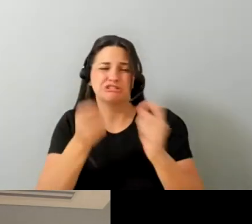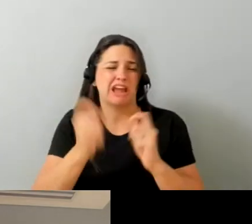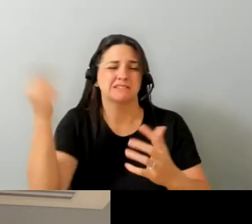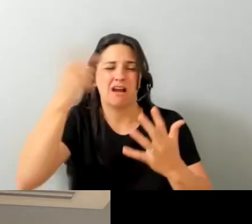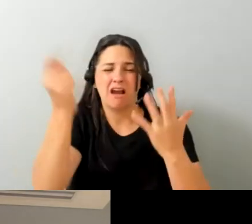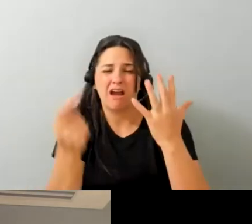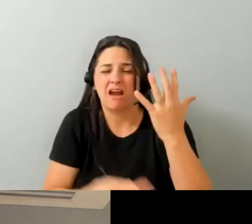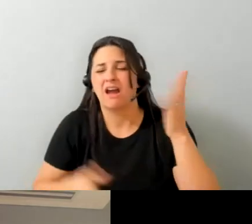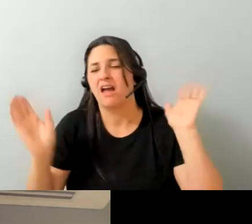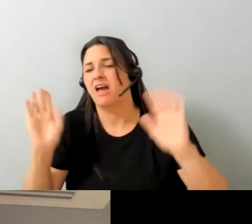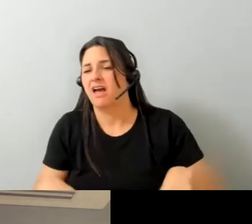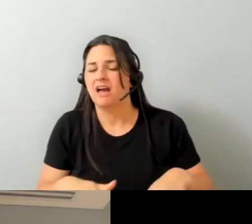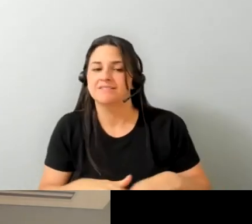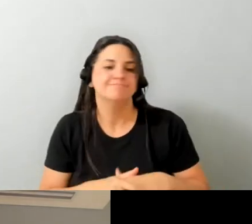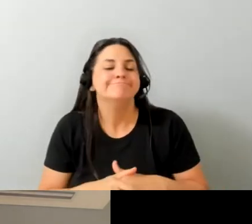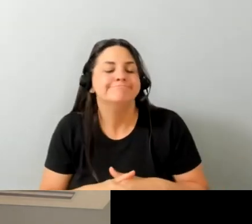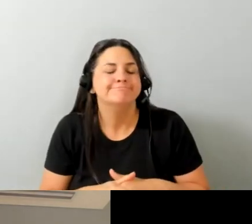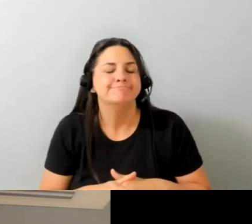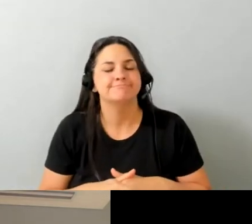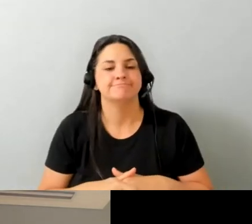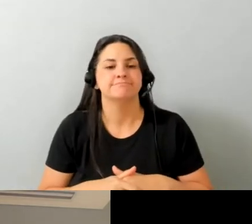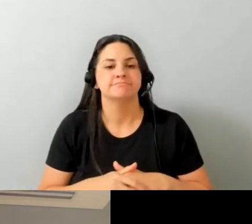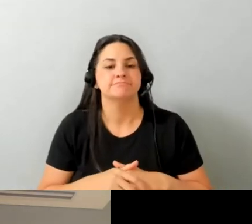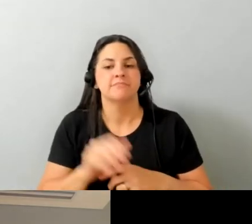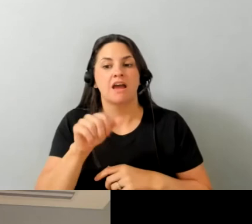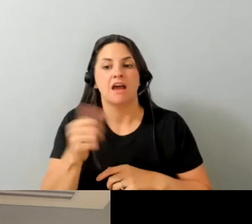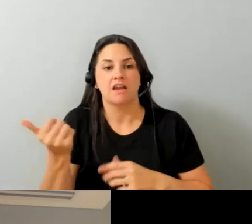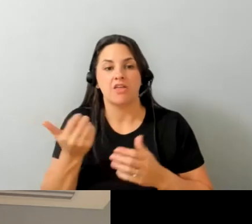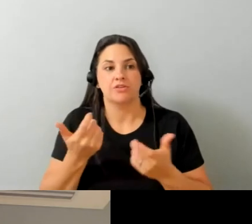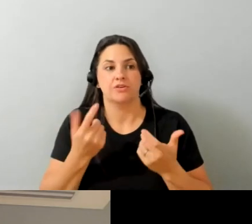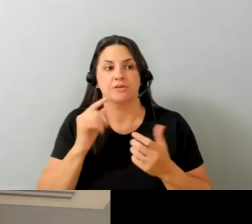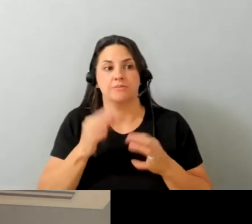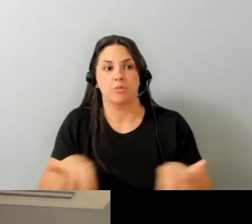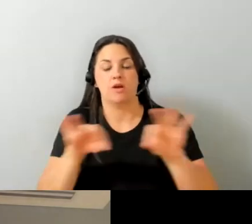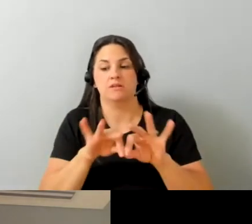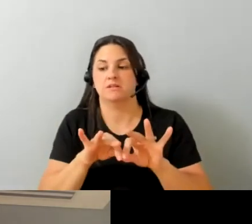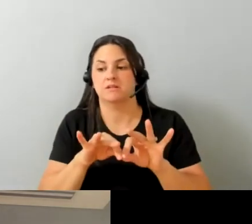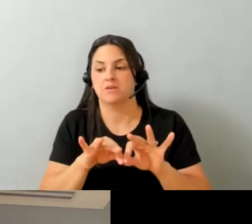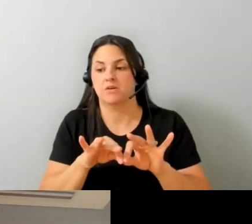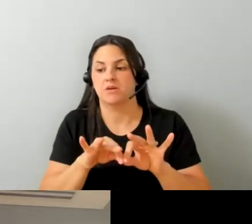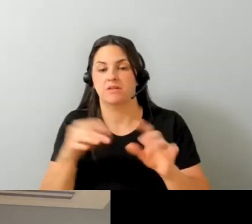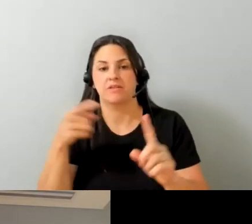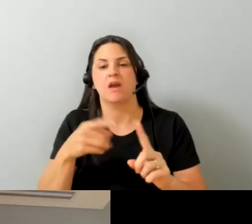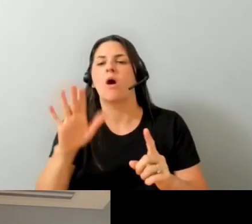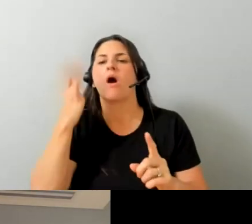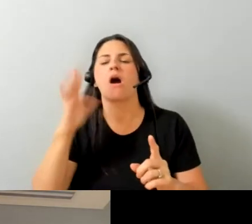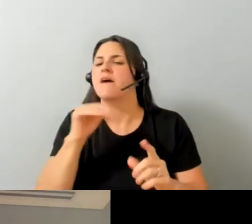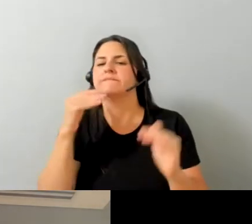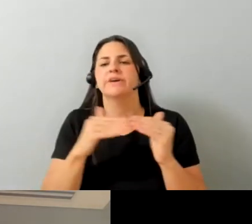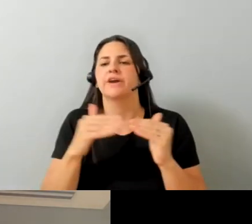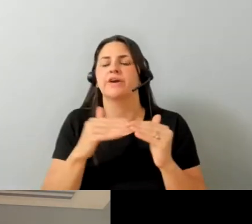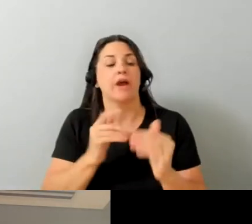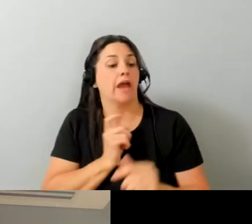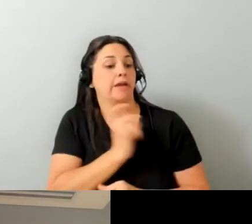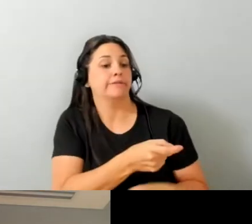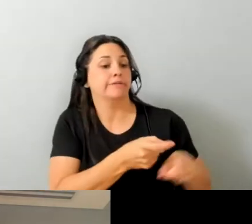them to be in place um another big thing with employers is a lot of them see well why is it fair if i give it to this person just because they